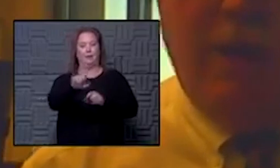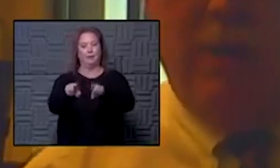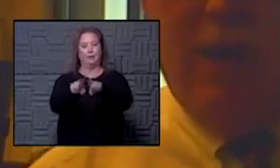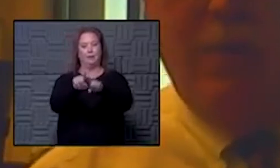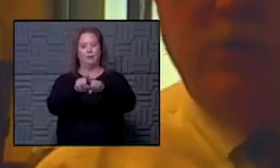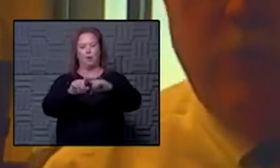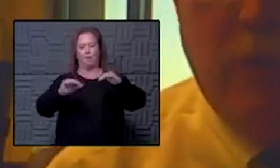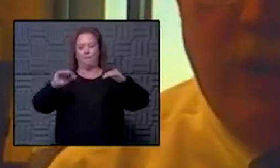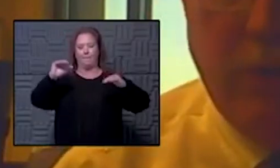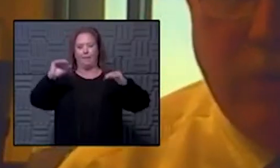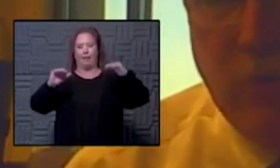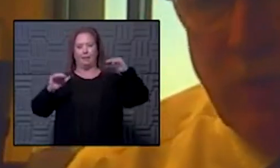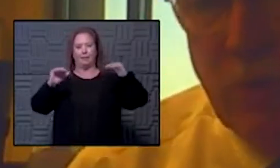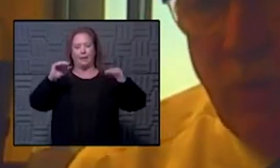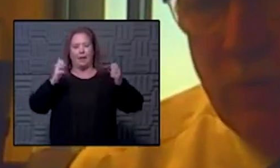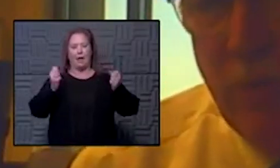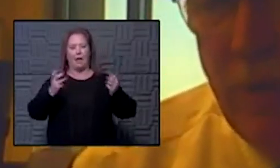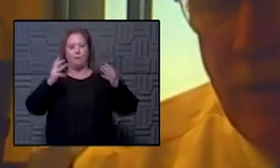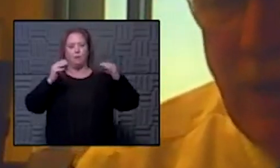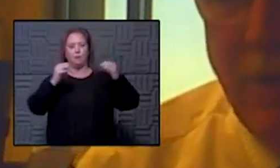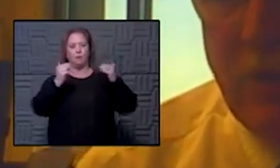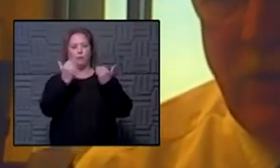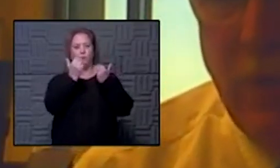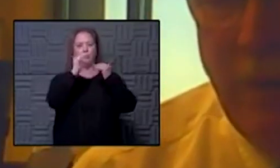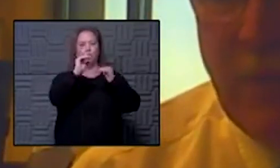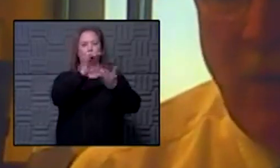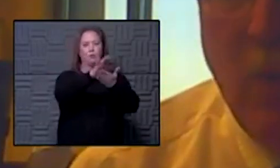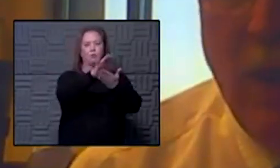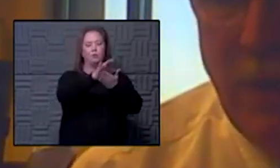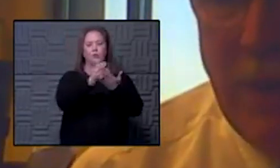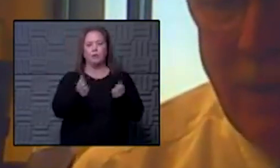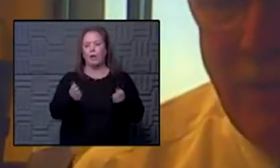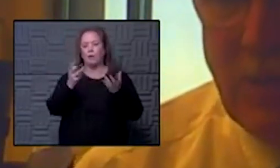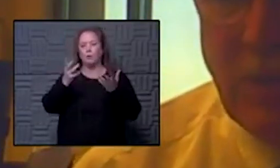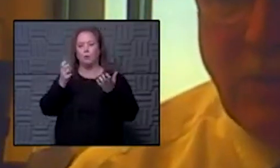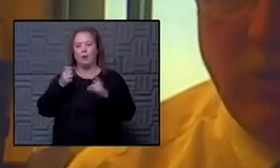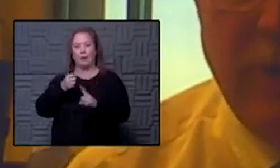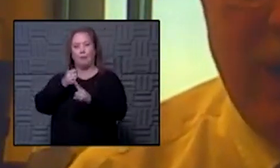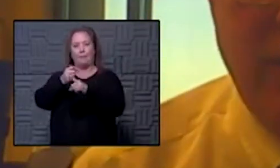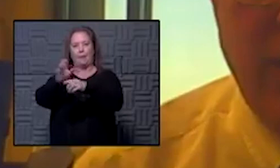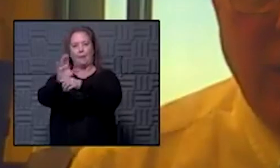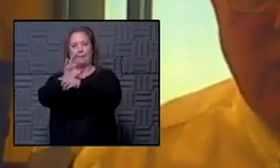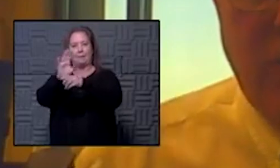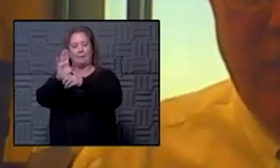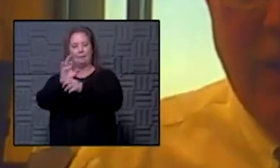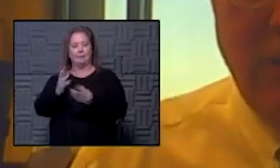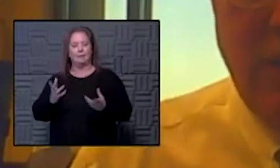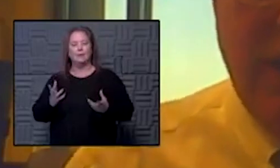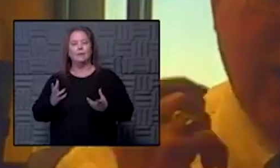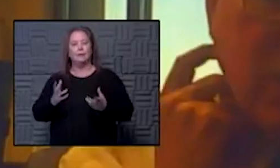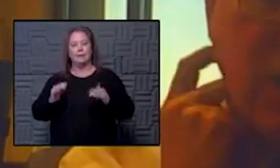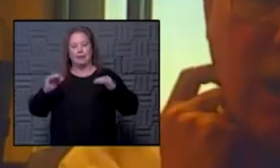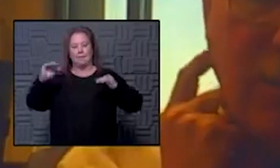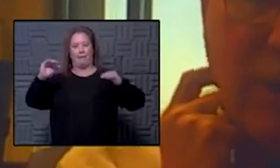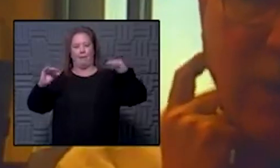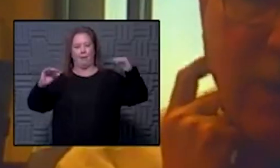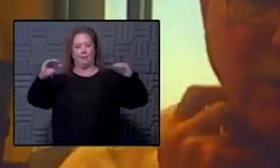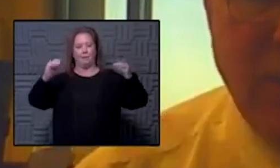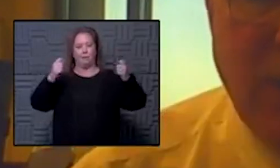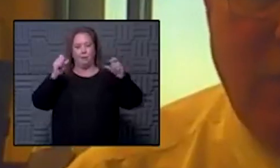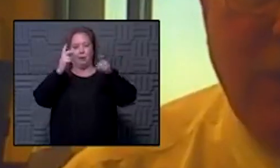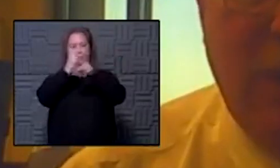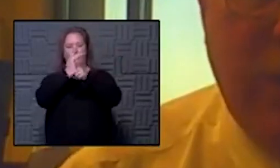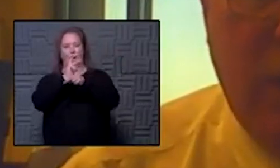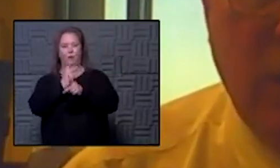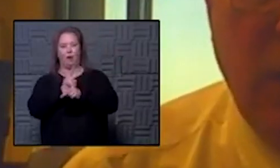a balancing act how much do we want to restrict schools or not how much do we want to impact businesses or not so it's a balancing act uh of